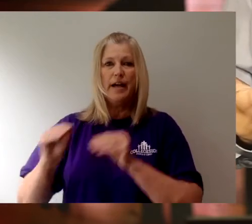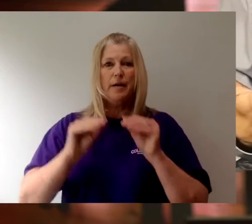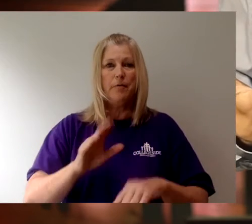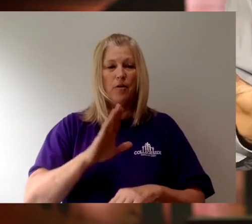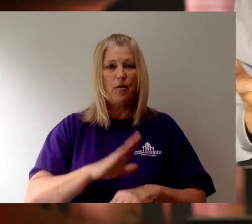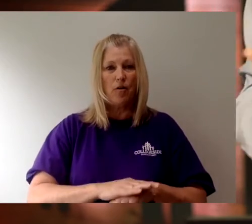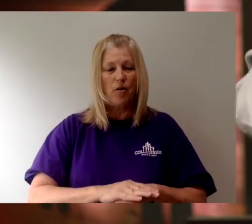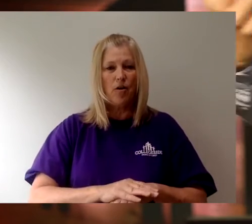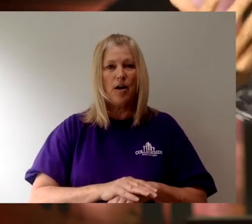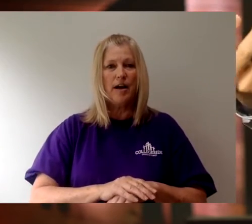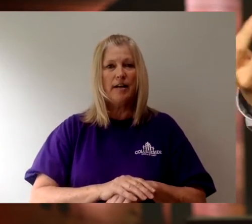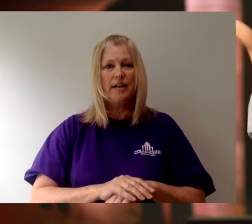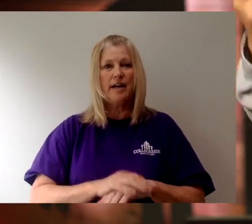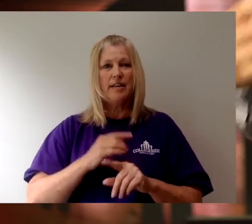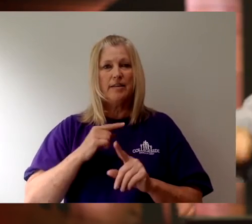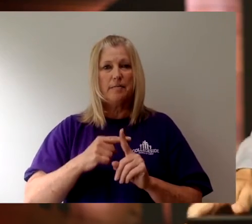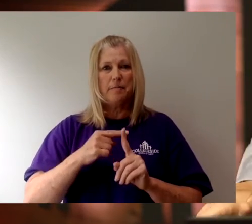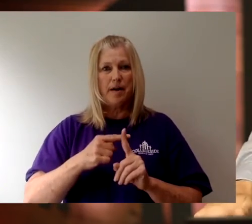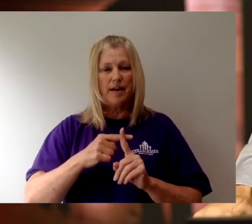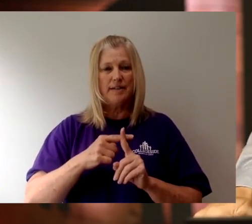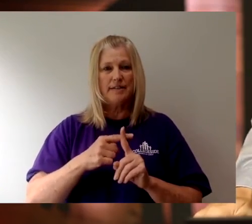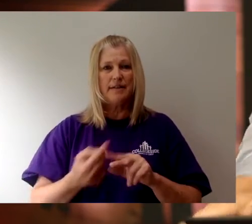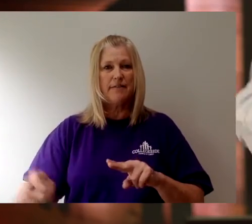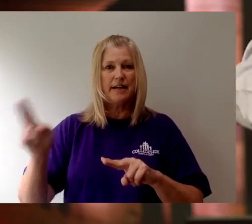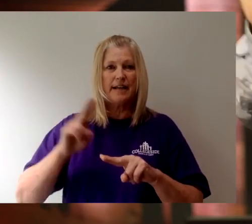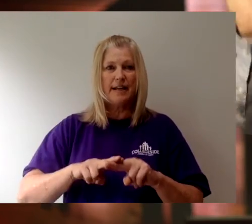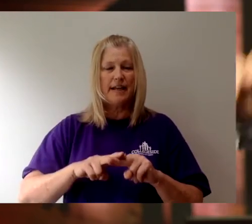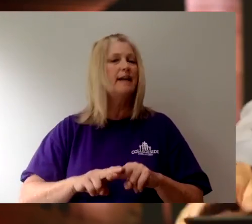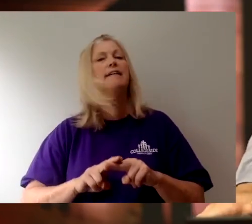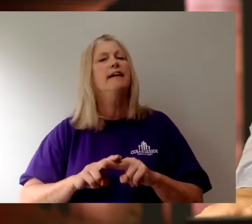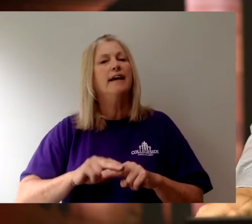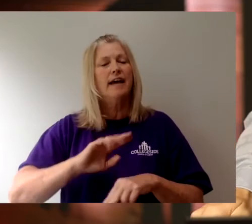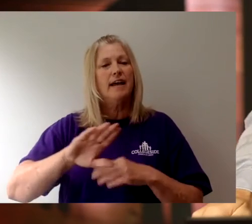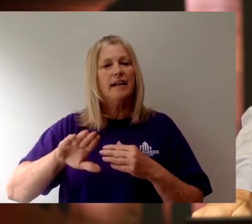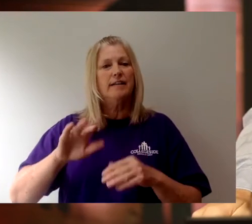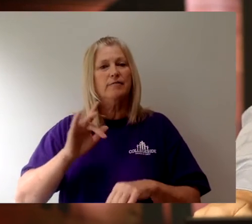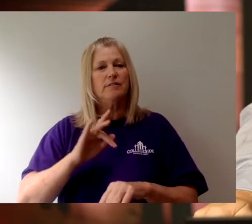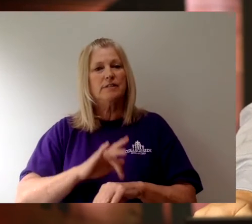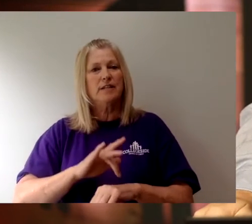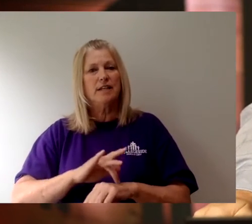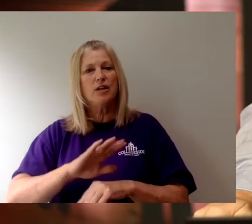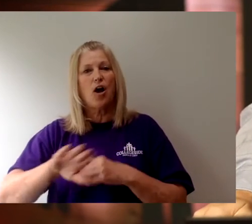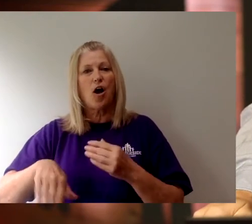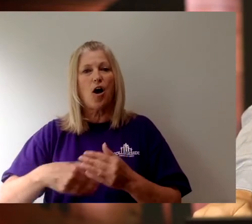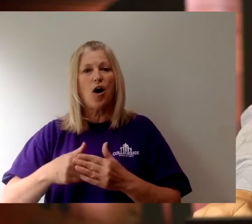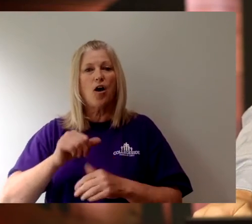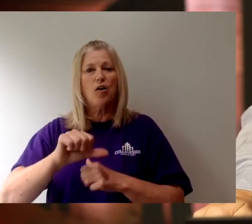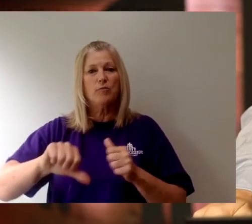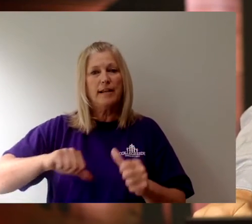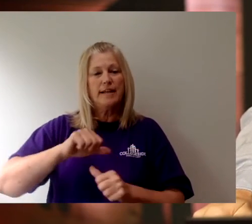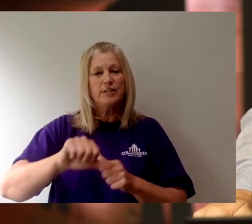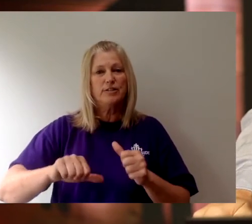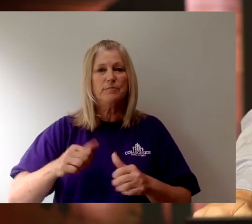positive gain, but it also affected all of the relationships that they